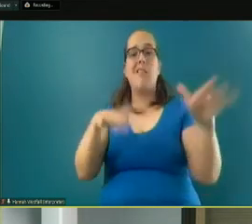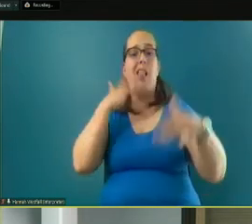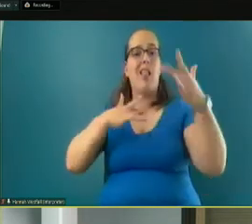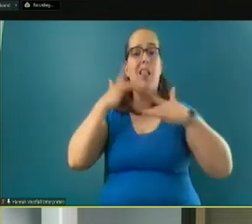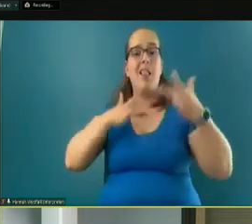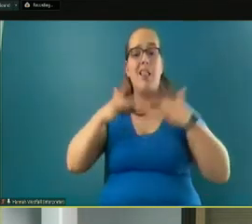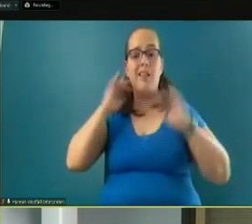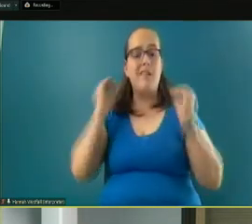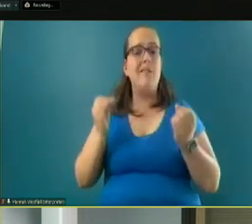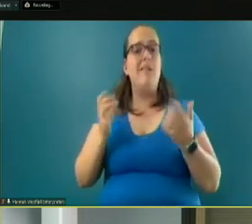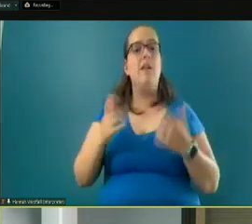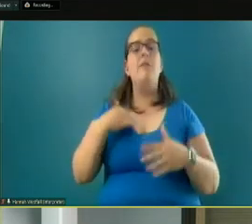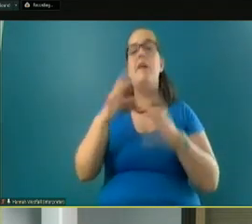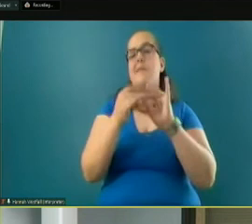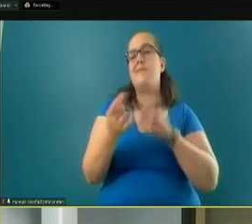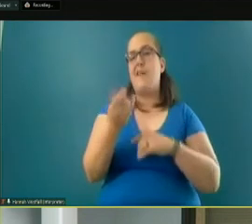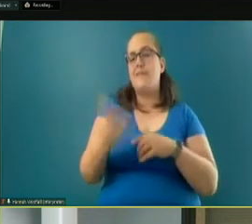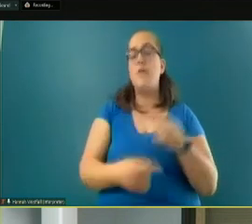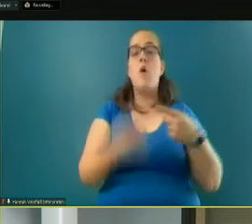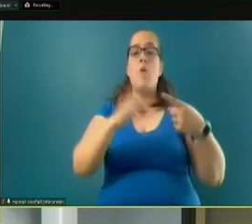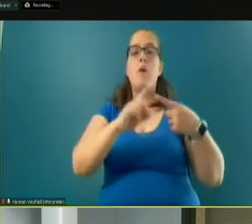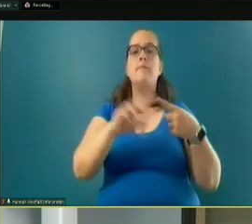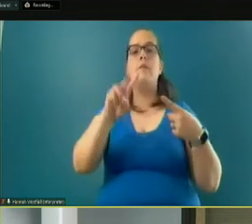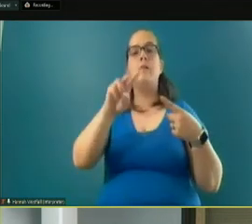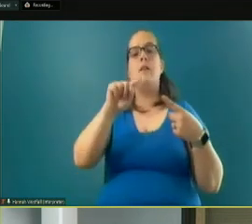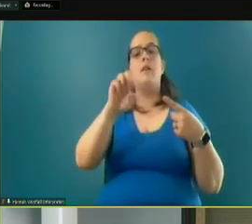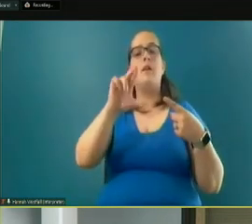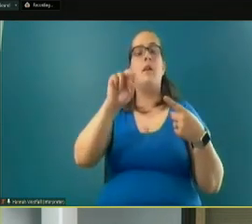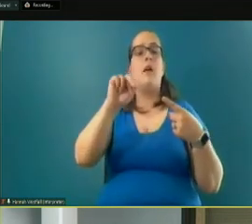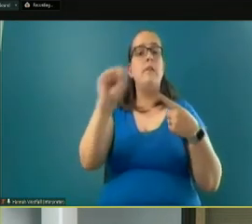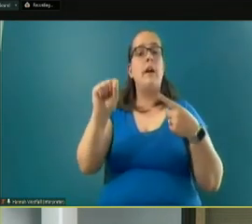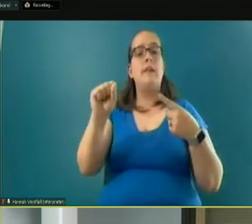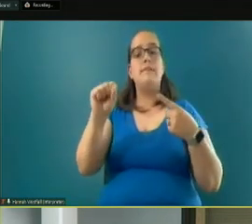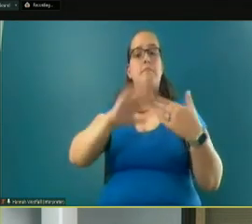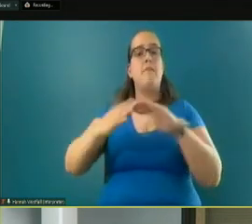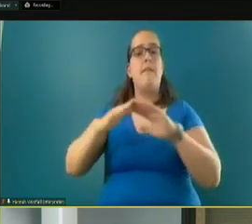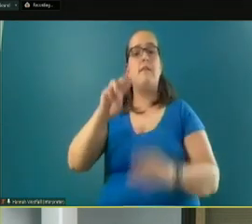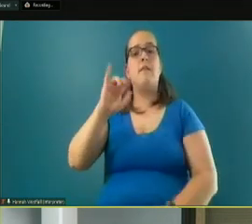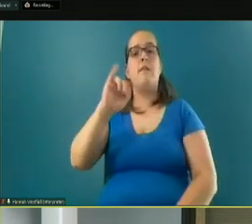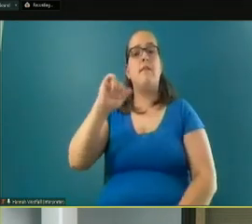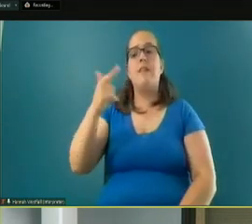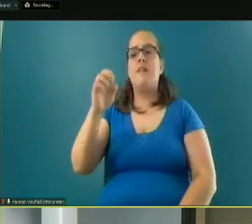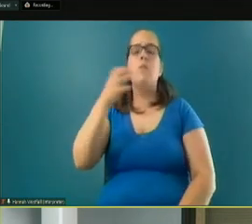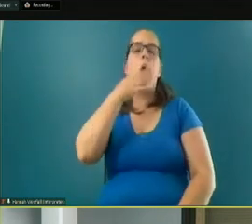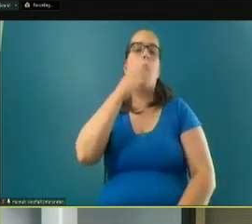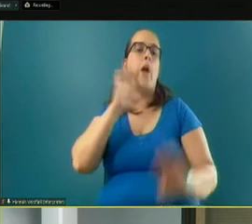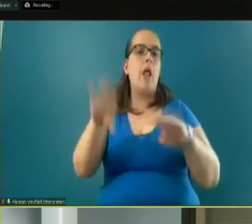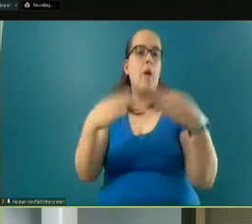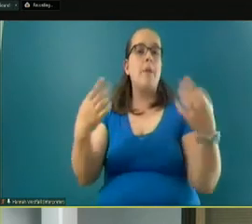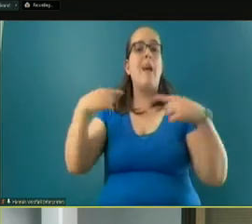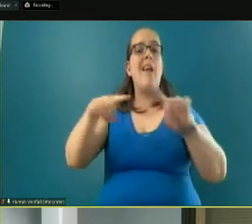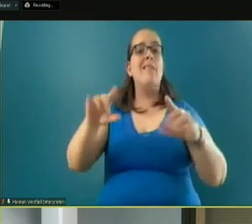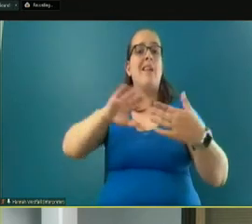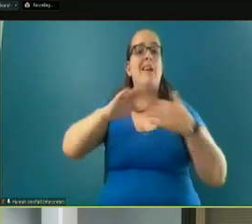mention a couple. One is the Veterans Village that's about to open here in fairly short order. And as the county initially